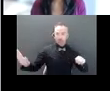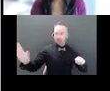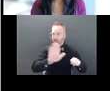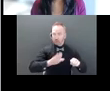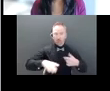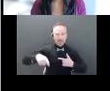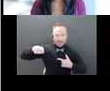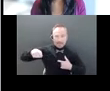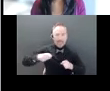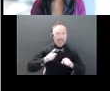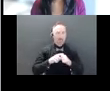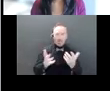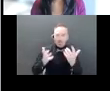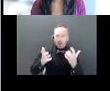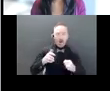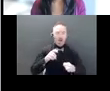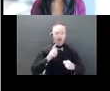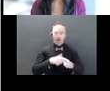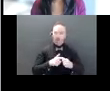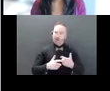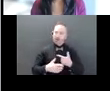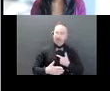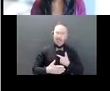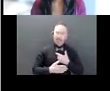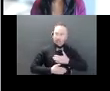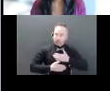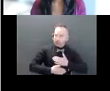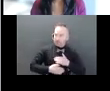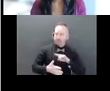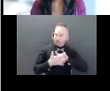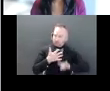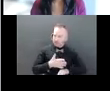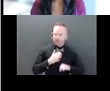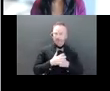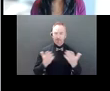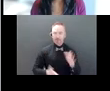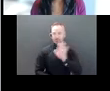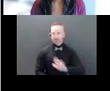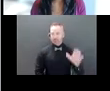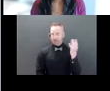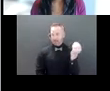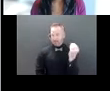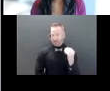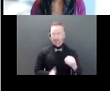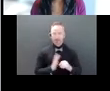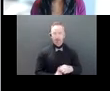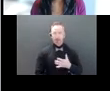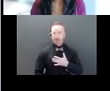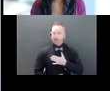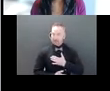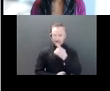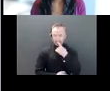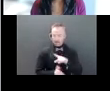because this is about everyone and their needs here in Ontario. So please take a moment to fill out the evaluation at the end of the webinar.